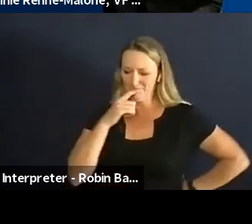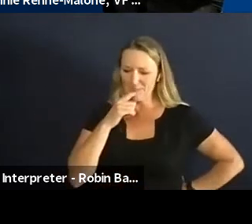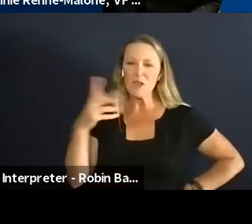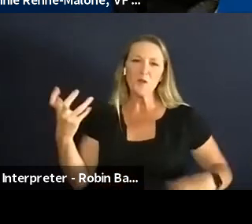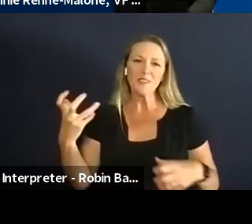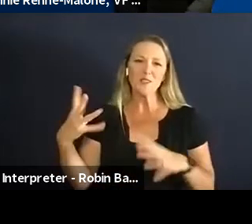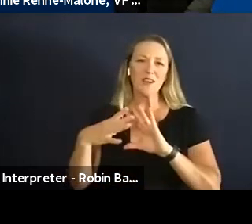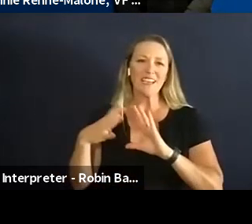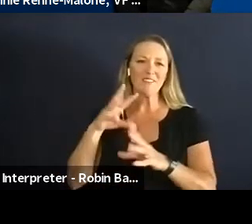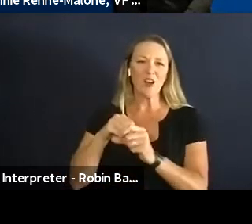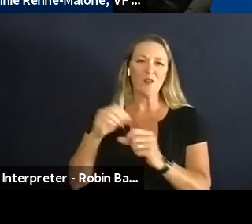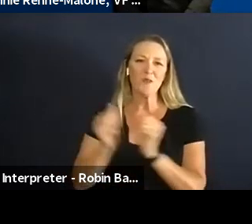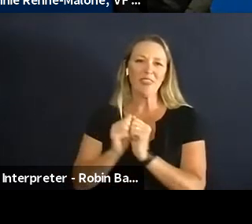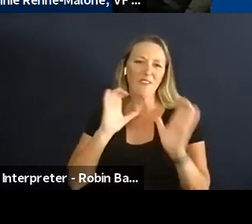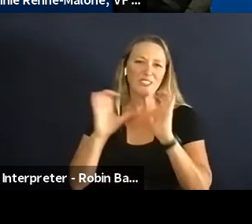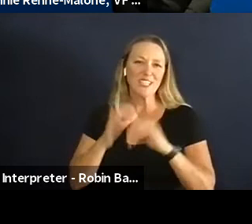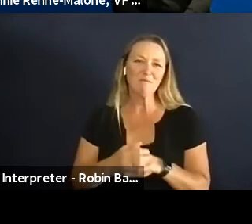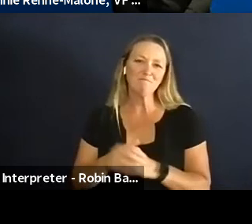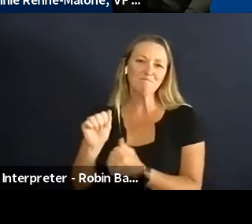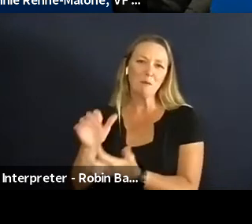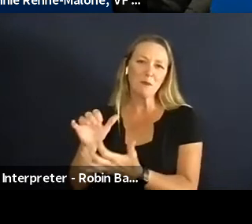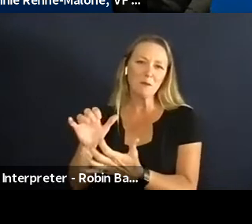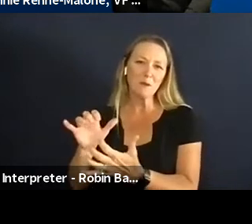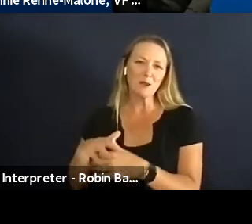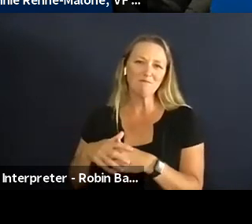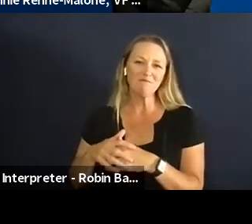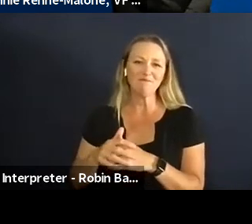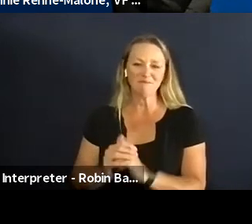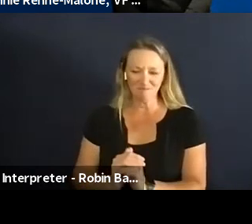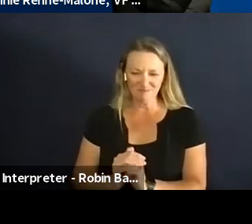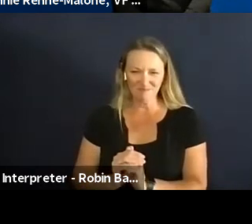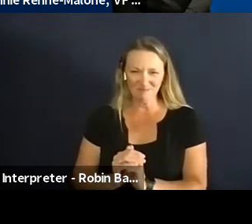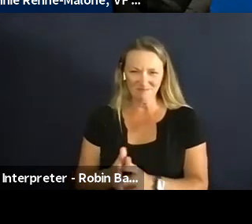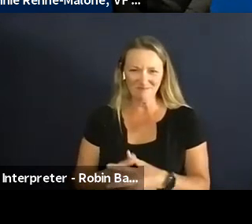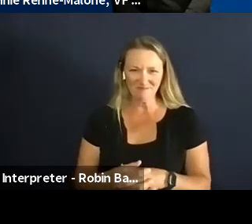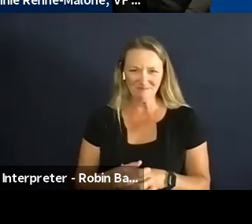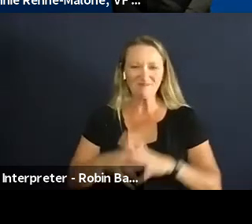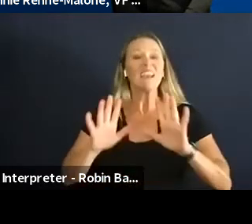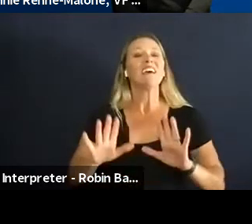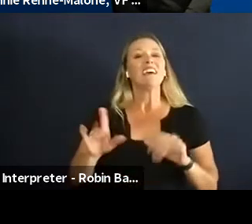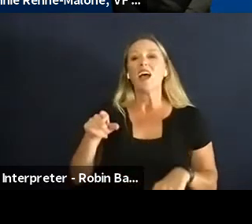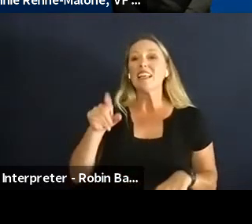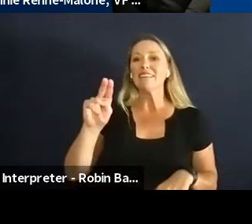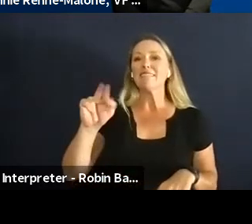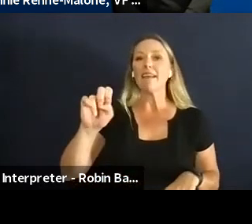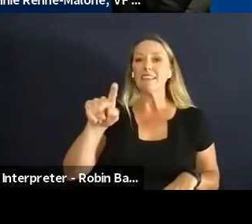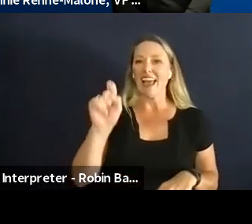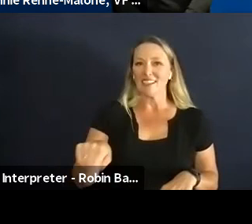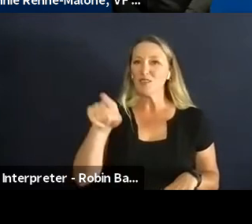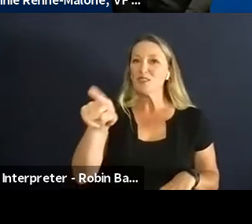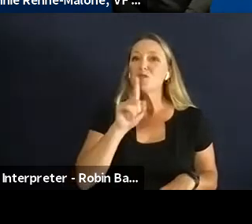did you really want to